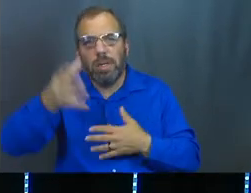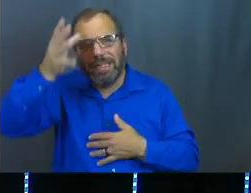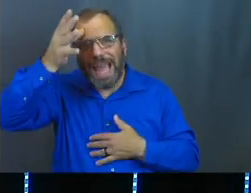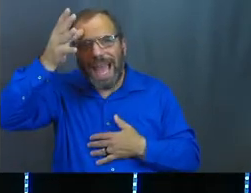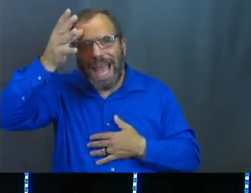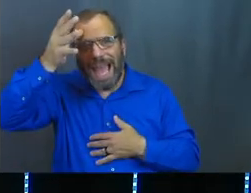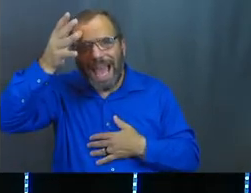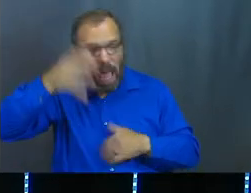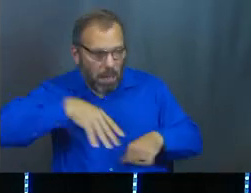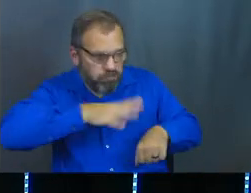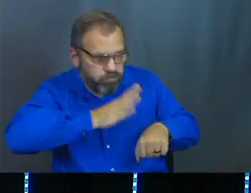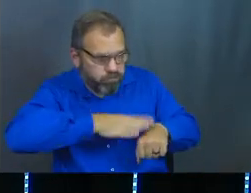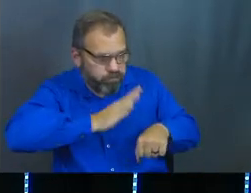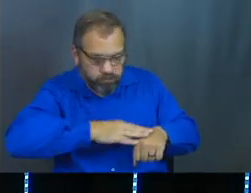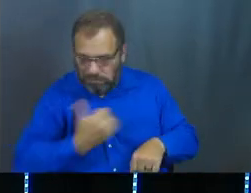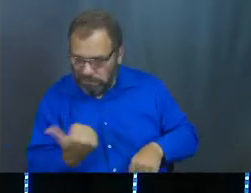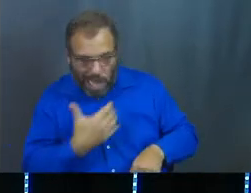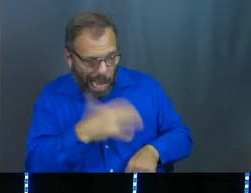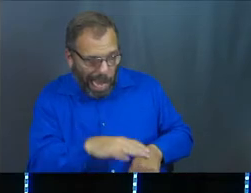He would have warned them about hot surfaces.